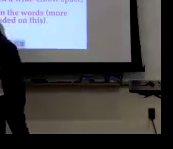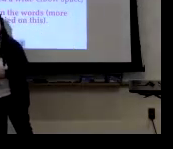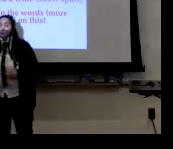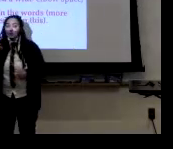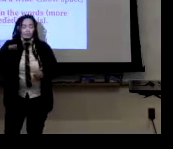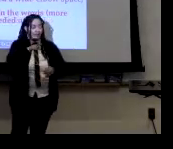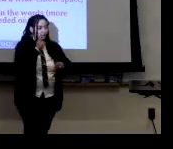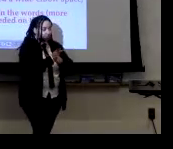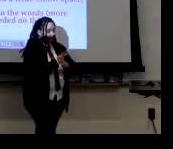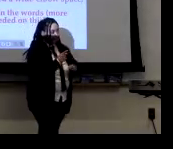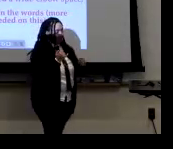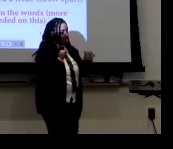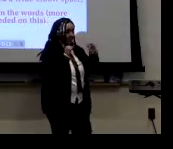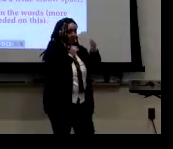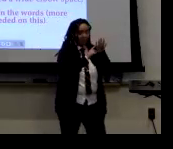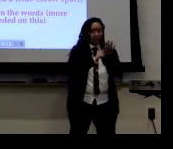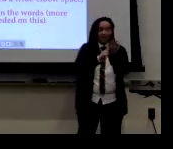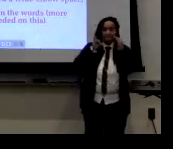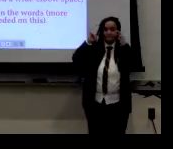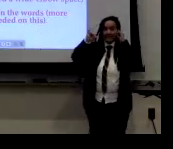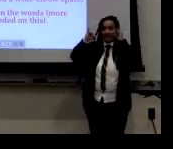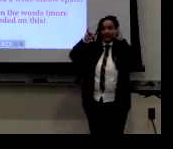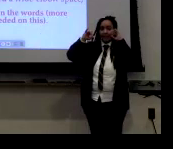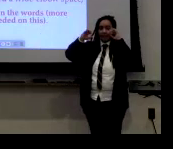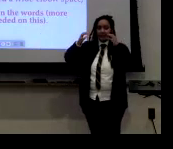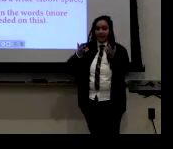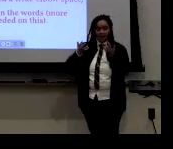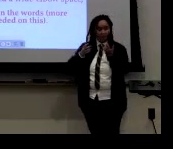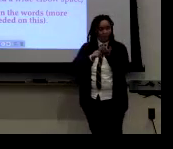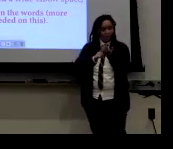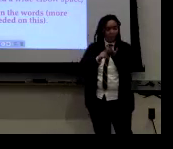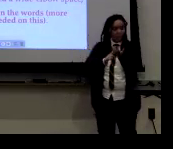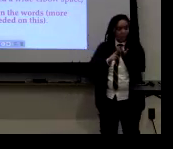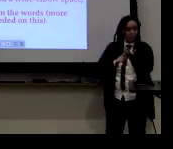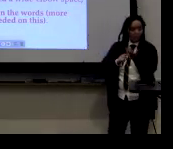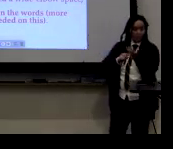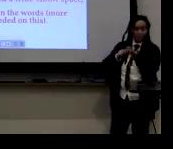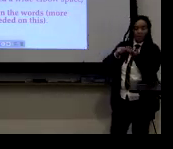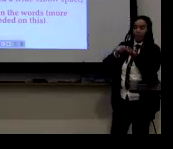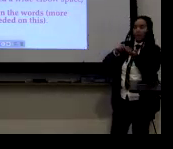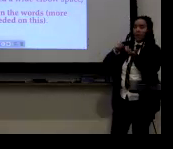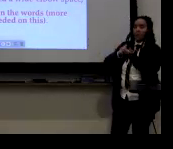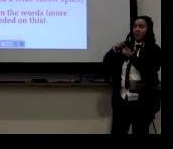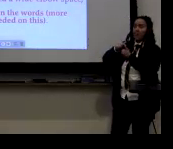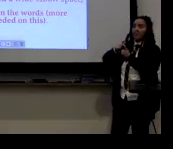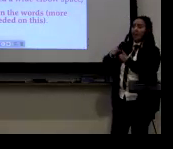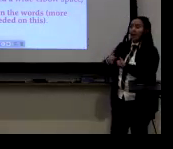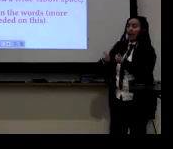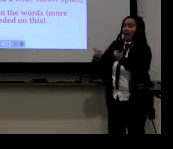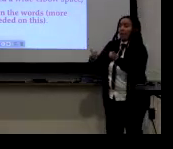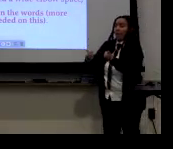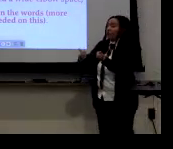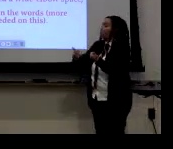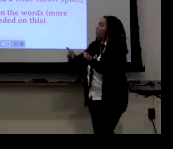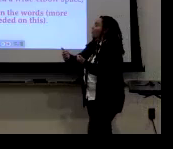here, um, this is about the pinkies and the flexing, um, inwardly or